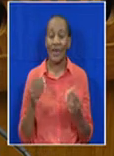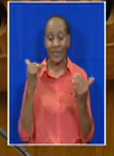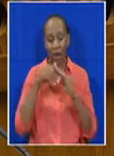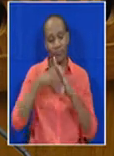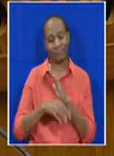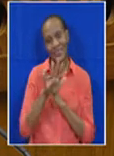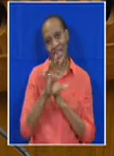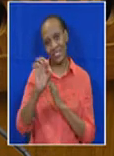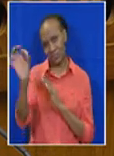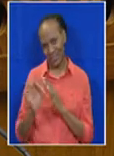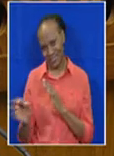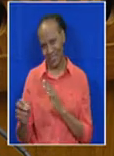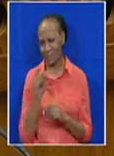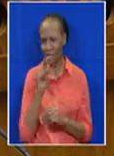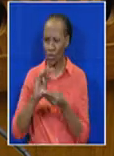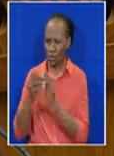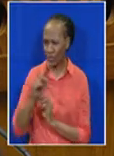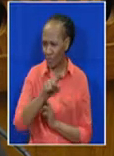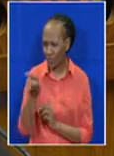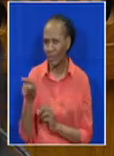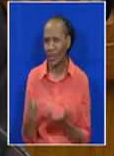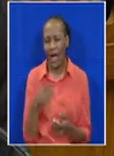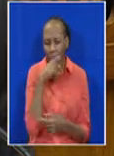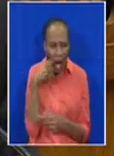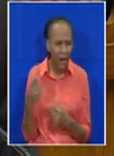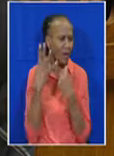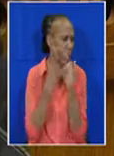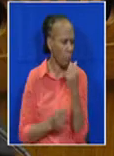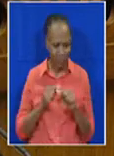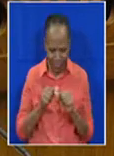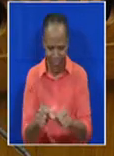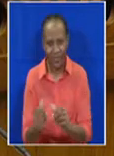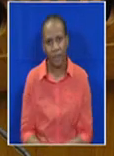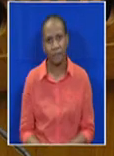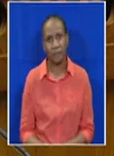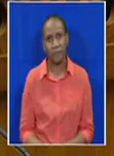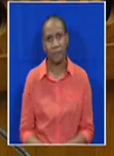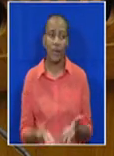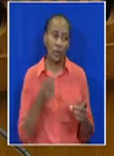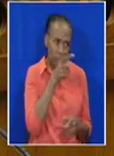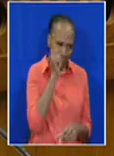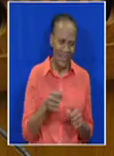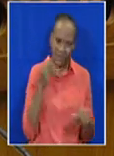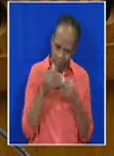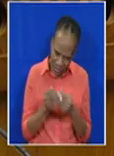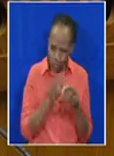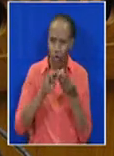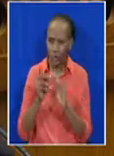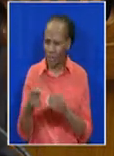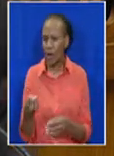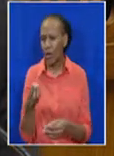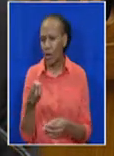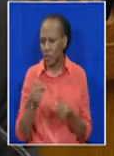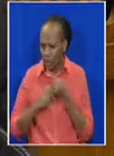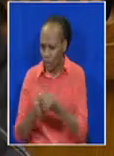percent, has condemned these communities to a life of hunger and poverty. Instead of ensuring that these communities are fed,